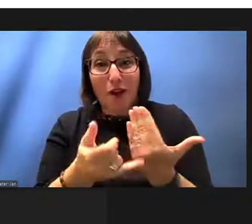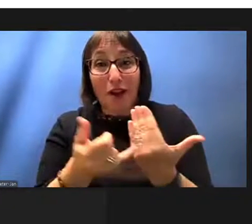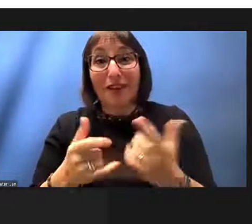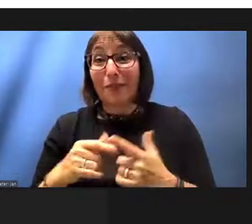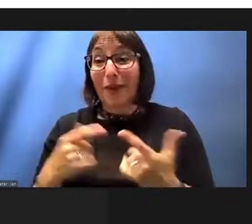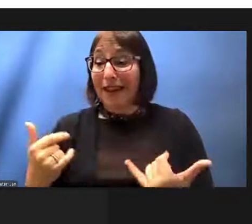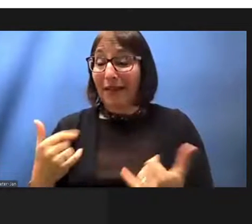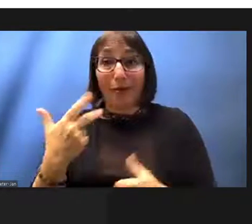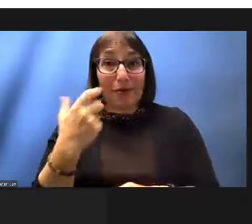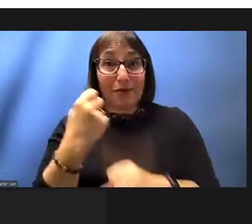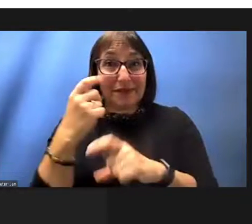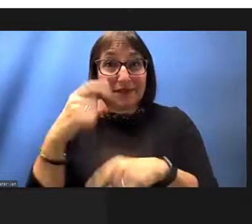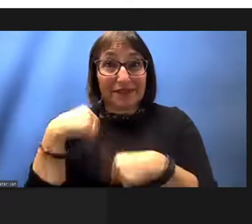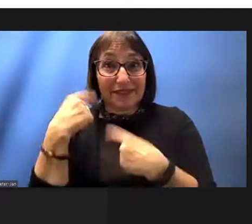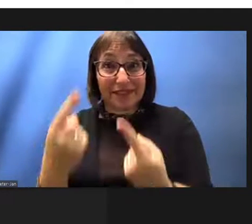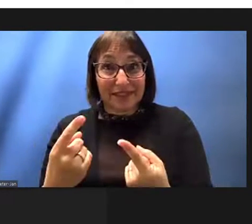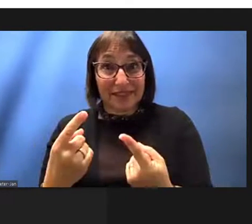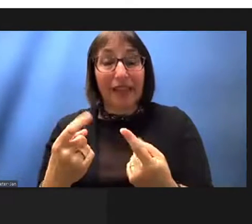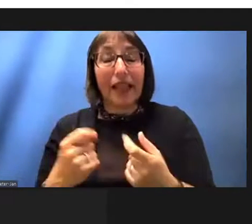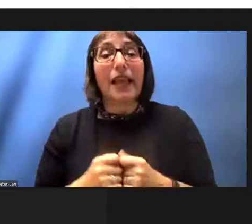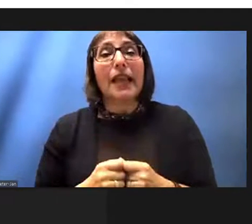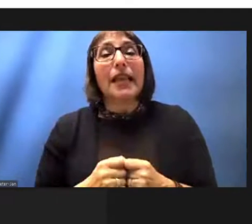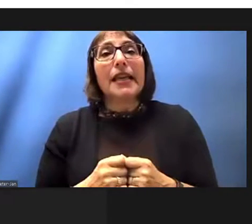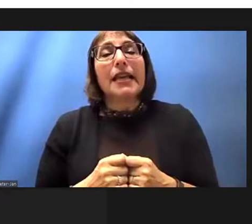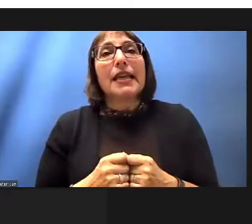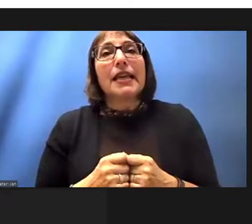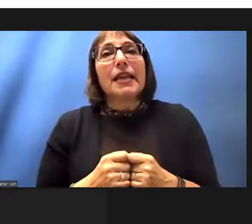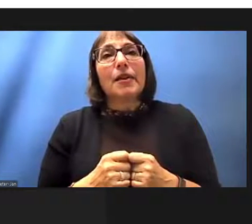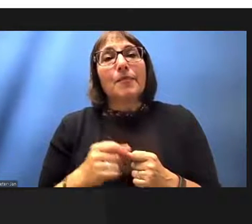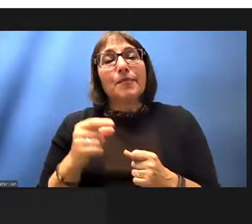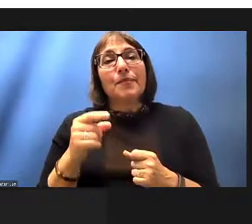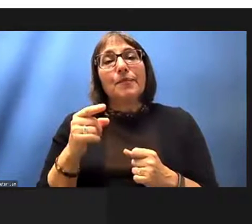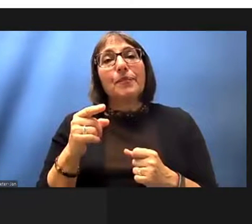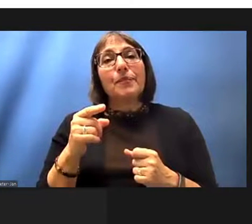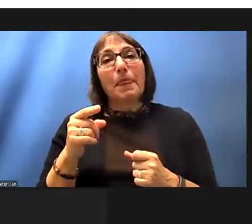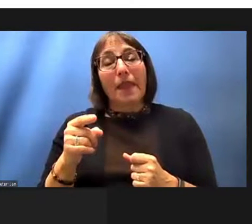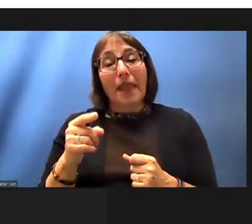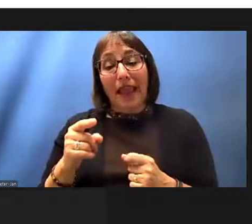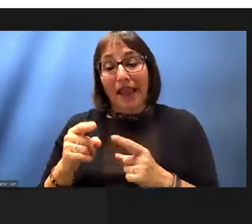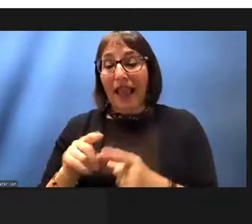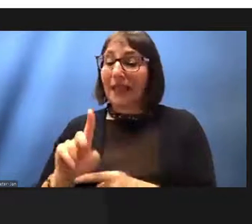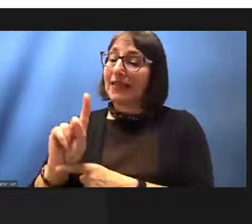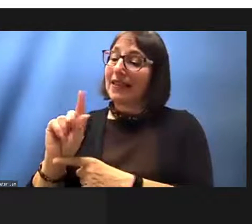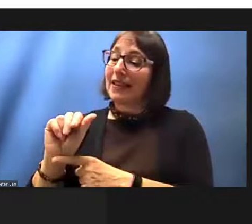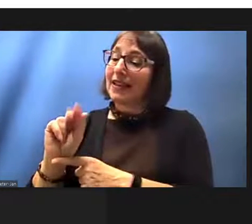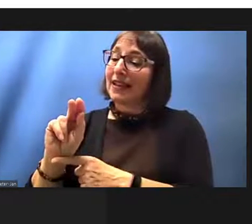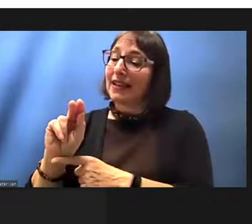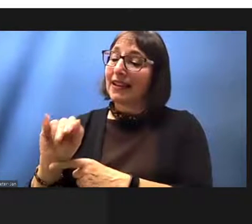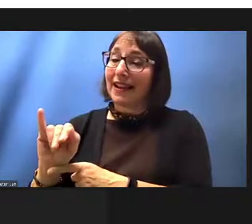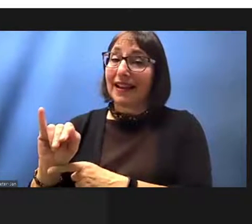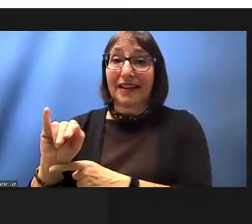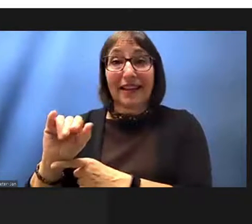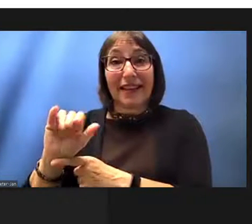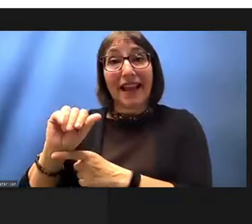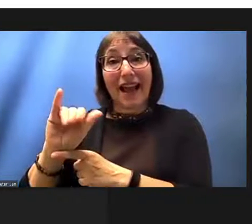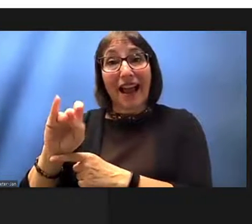of our initial uh establishment of the kani aina uh audio